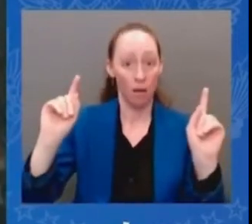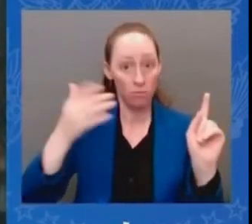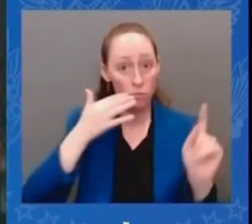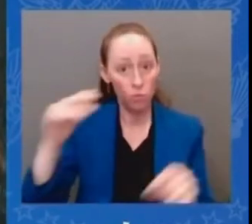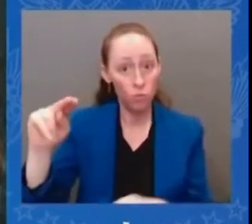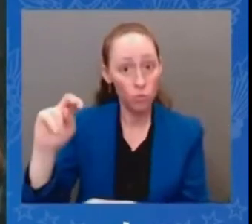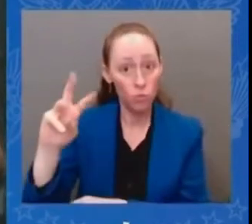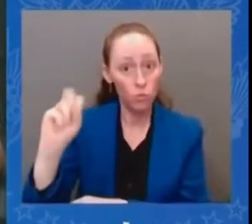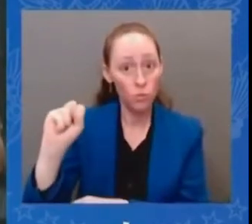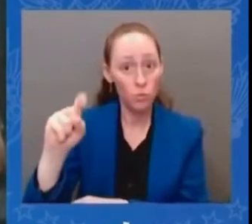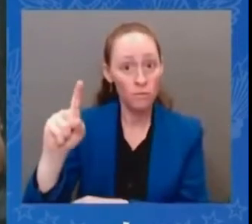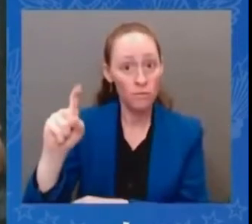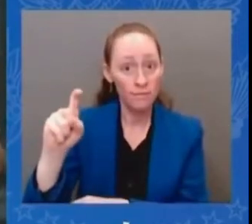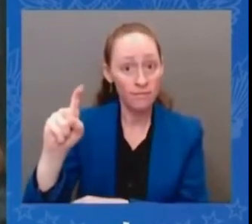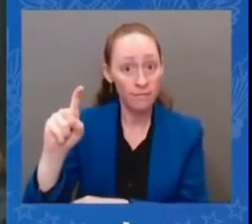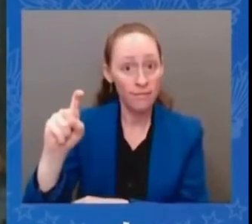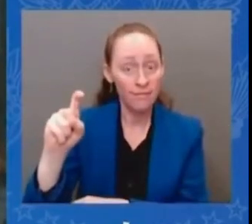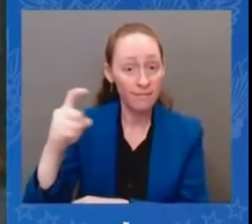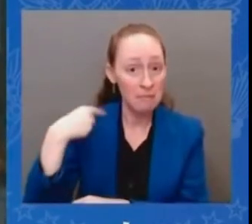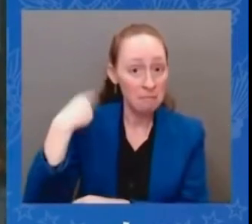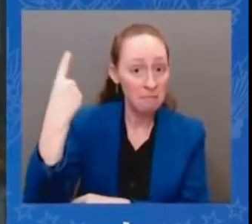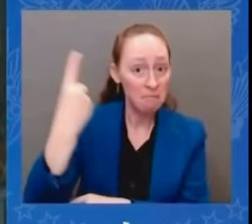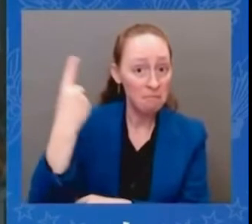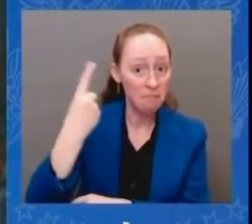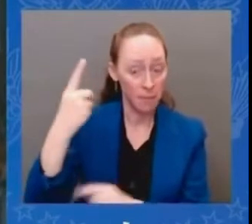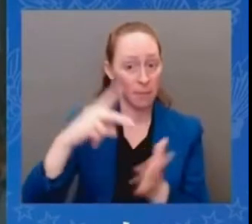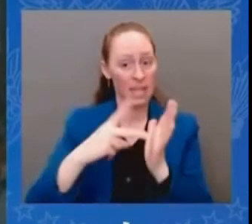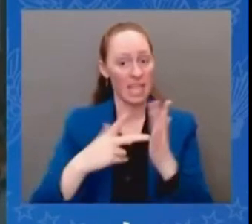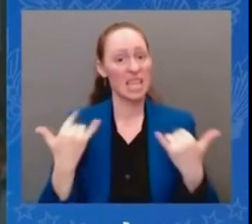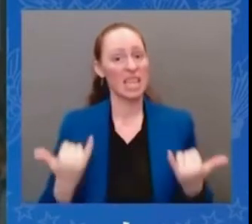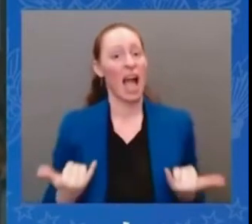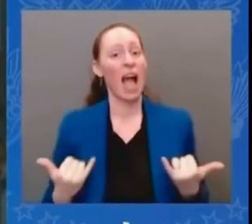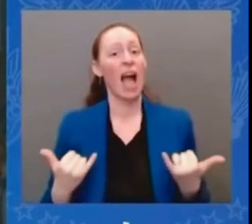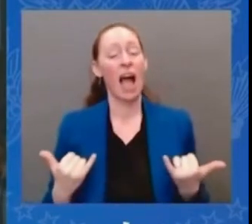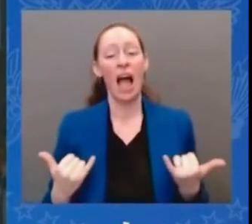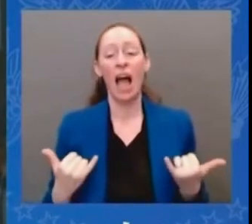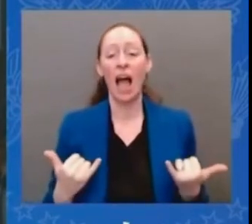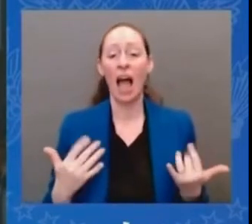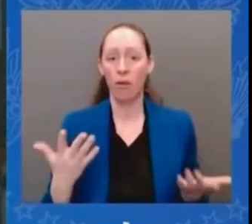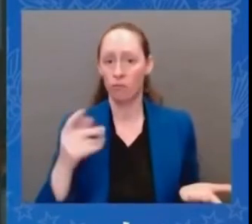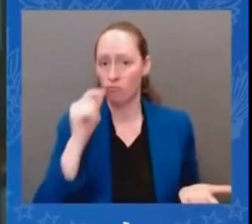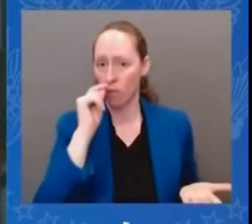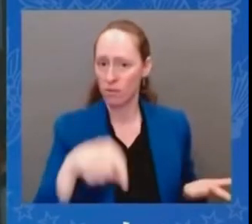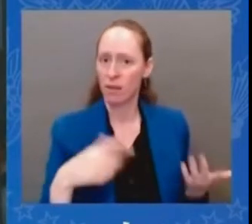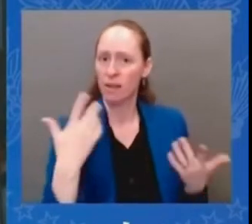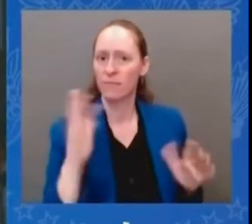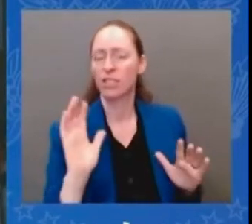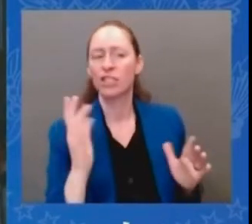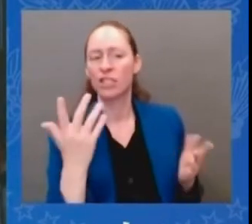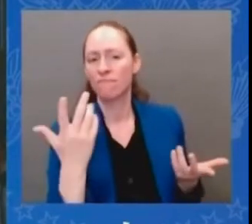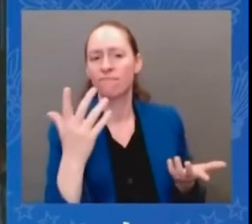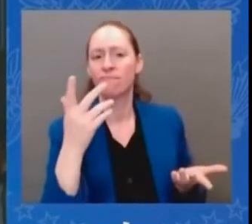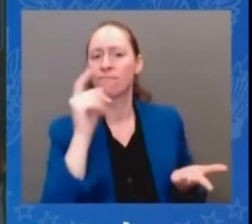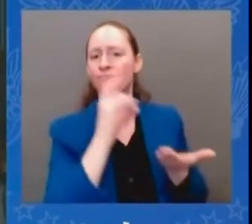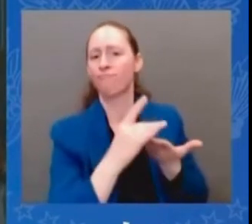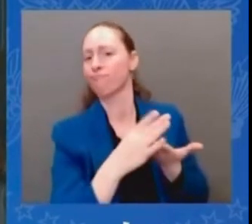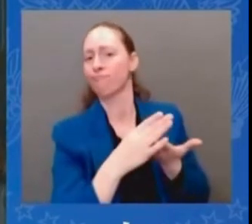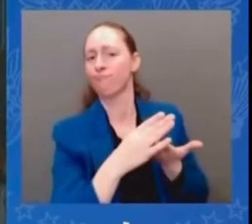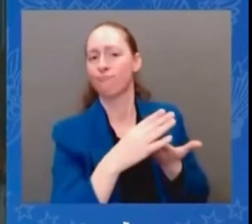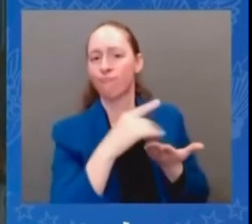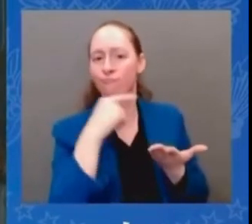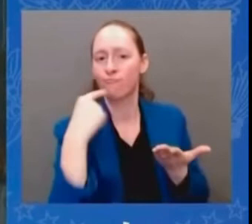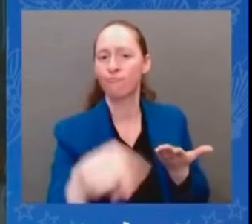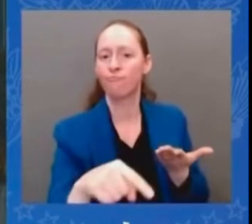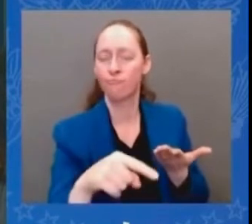if so does the u.s intend to support and facilitate that goal as you've been doing so far with their other goals or